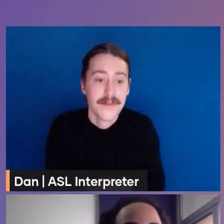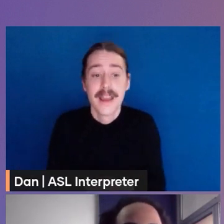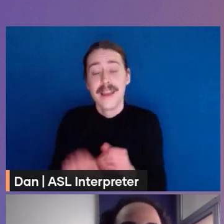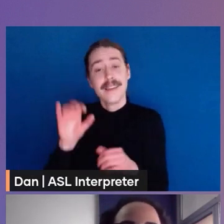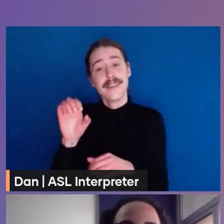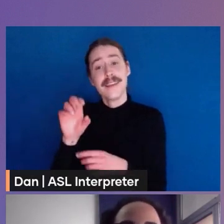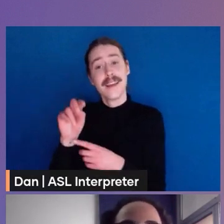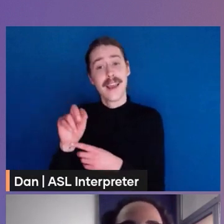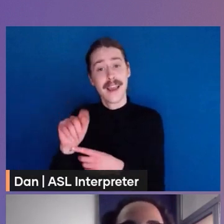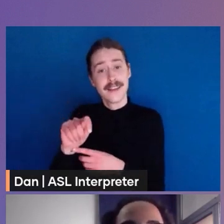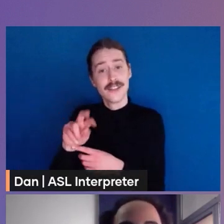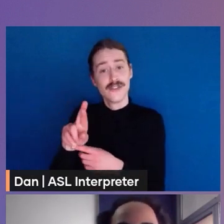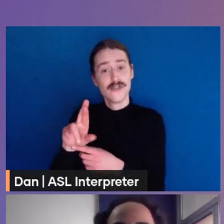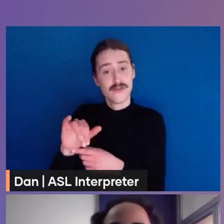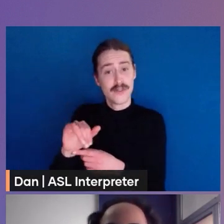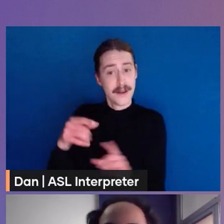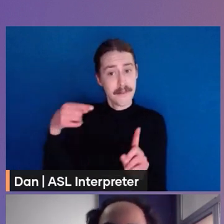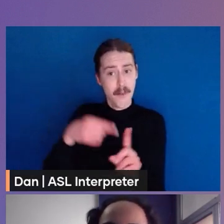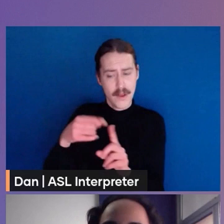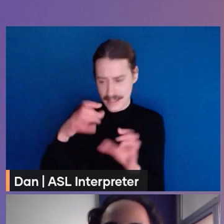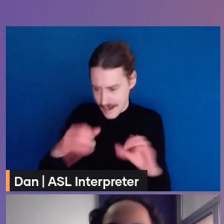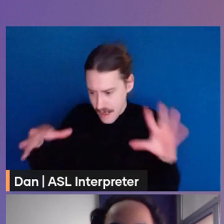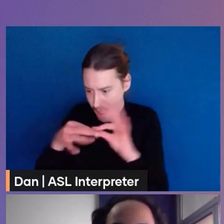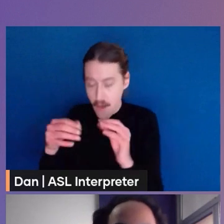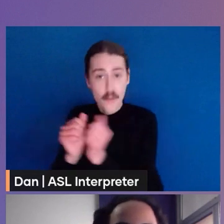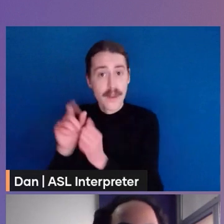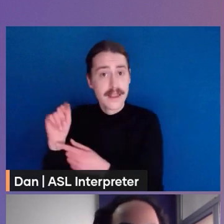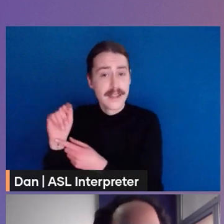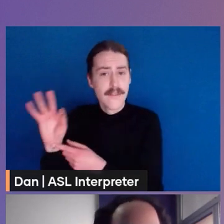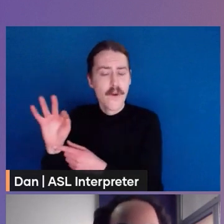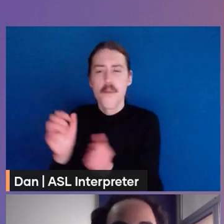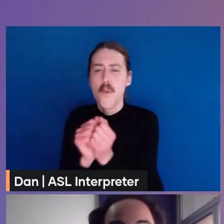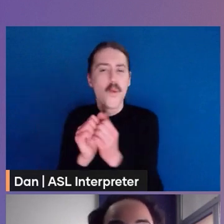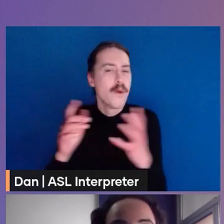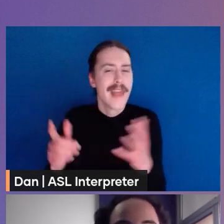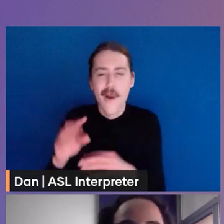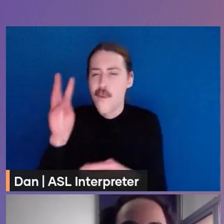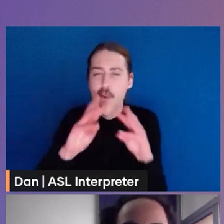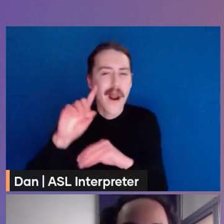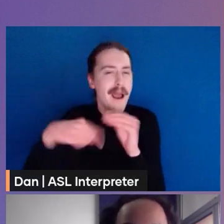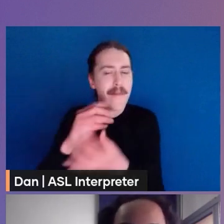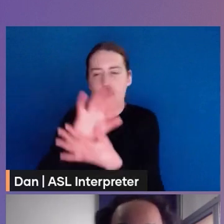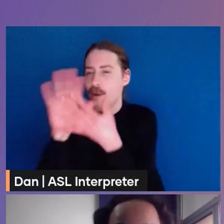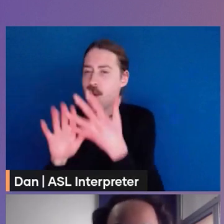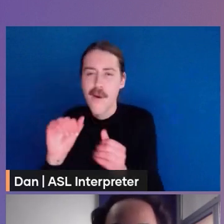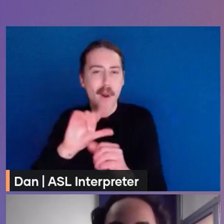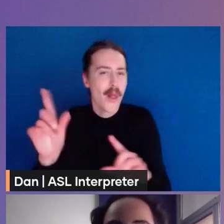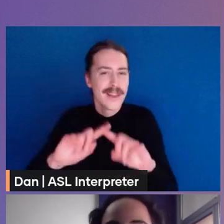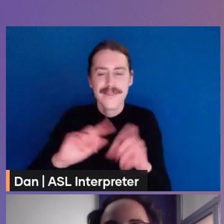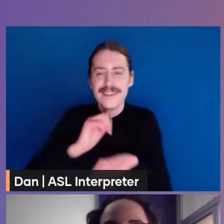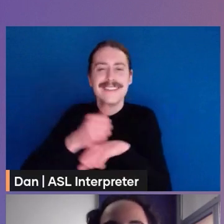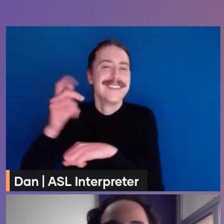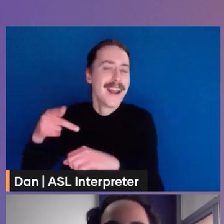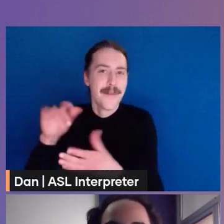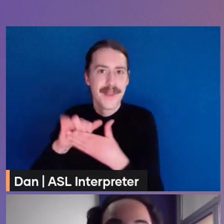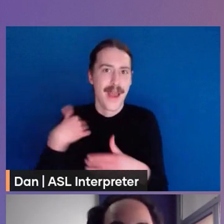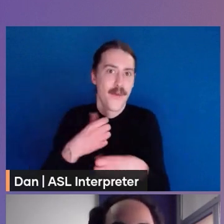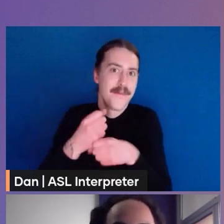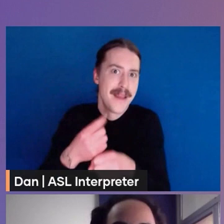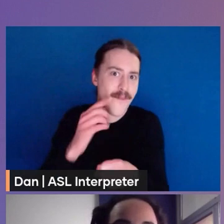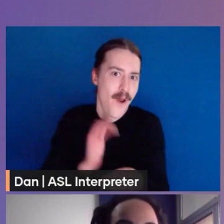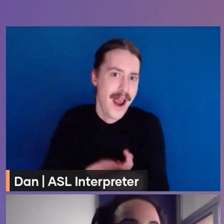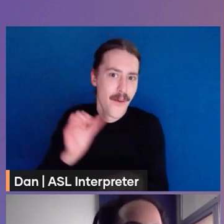extract the most of terraform without worrying about all the underlines set up that we may need for our applications this is the biggest